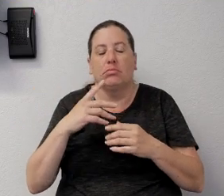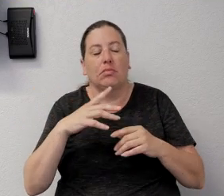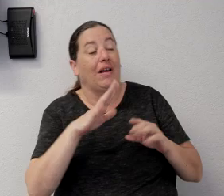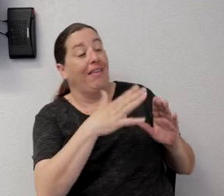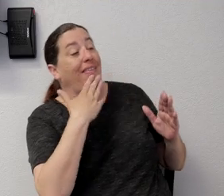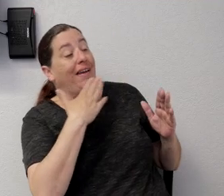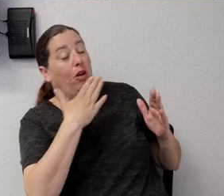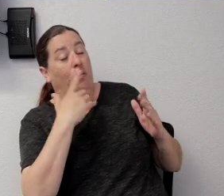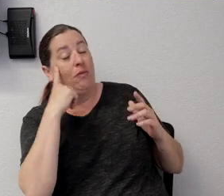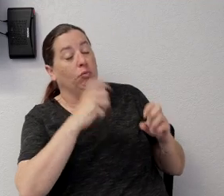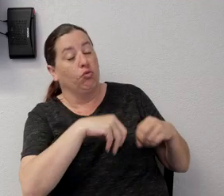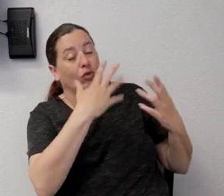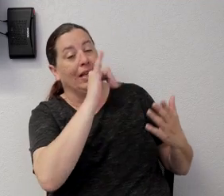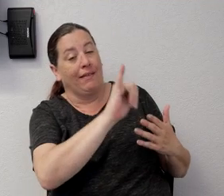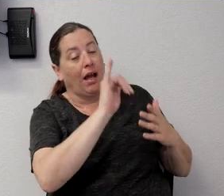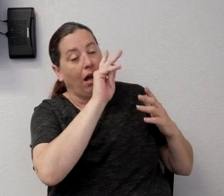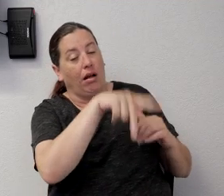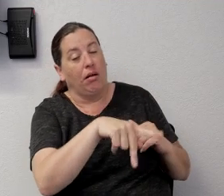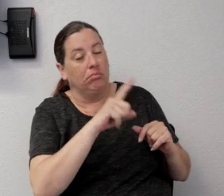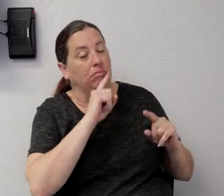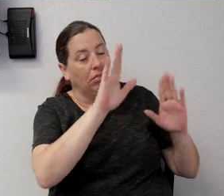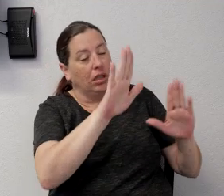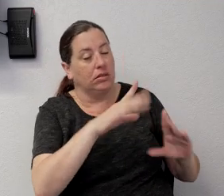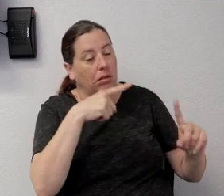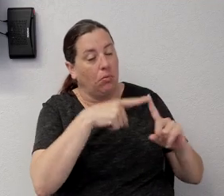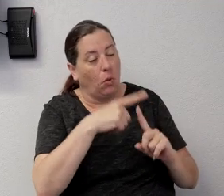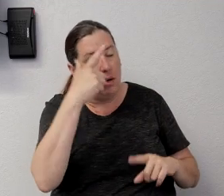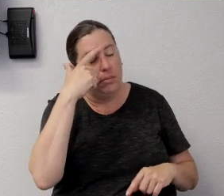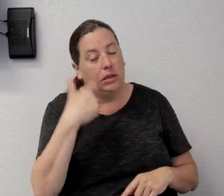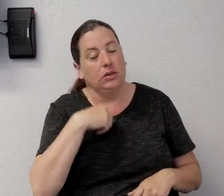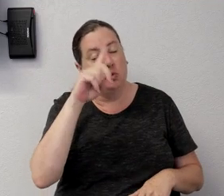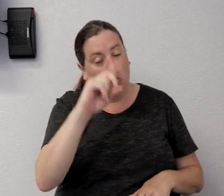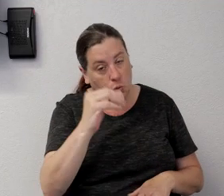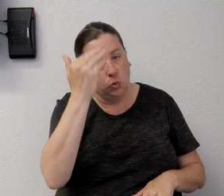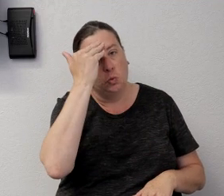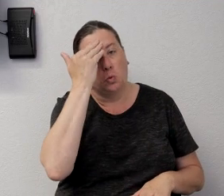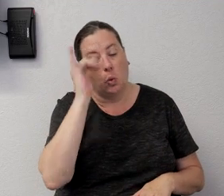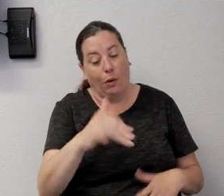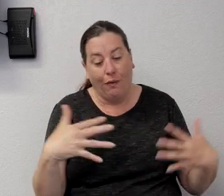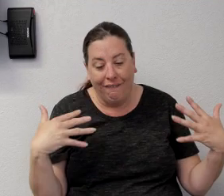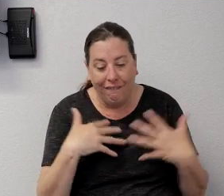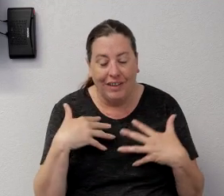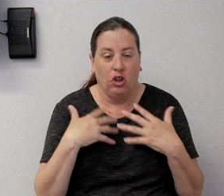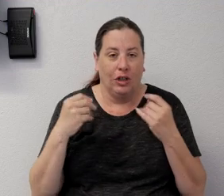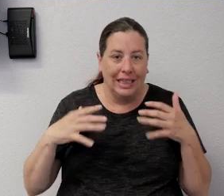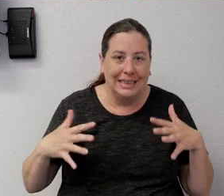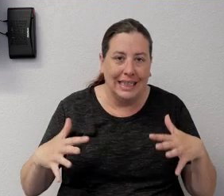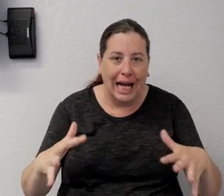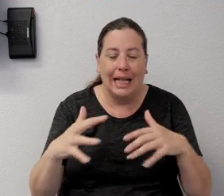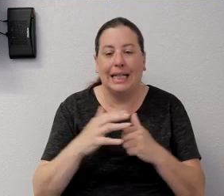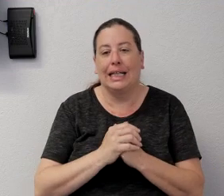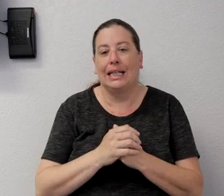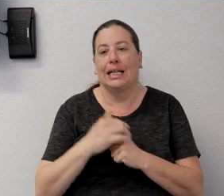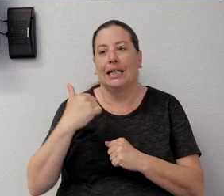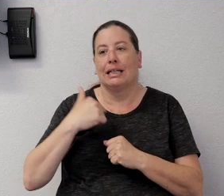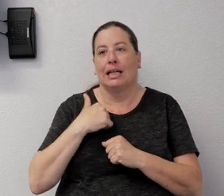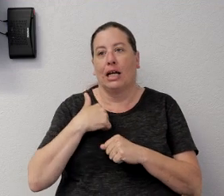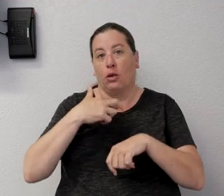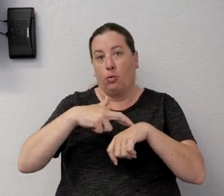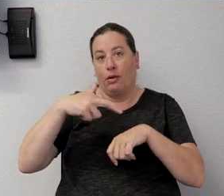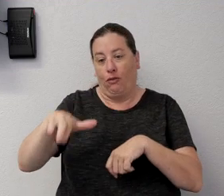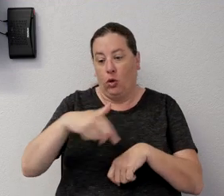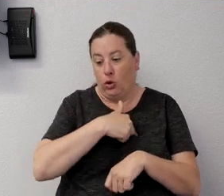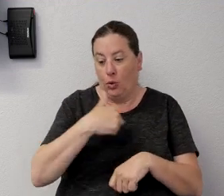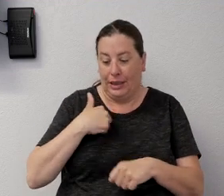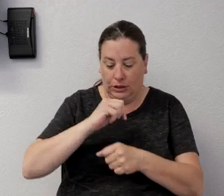for bringing it up. Because I do know that those fears and anxieties, you know, I referred to us as the COVID hospital